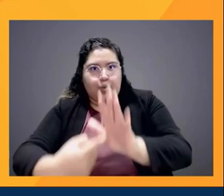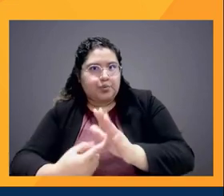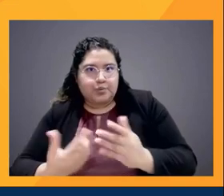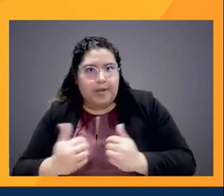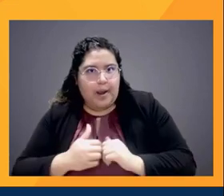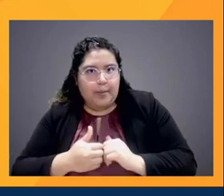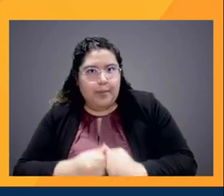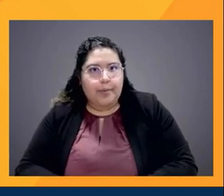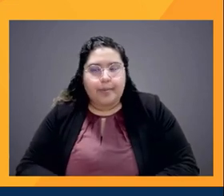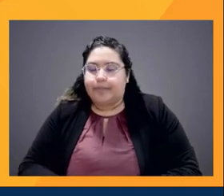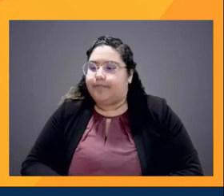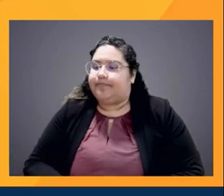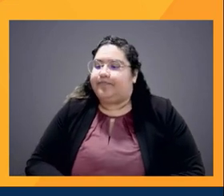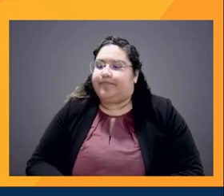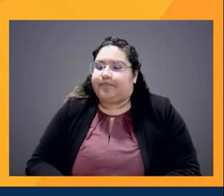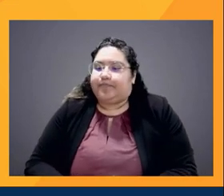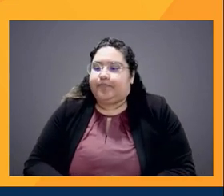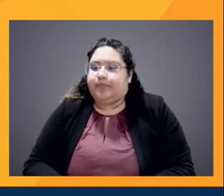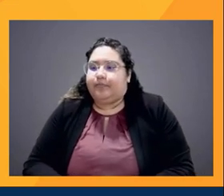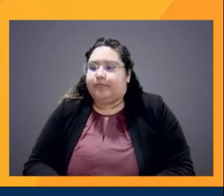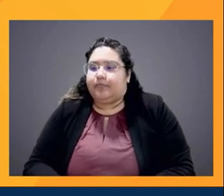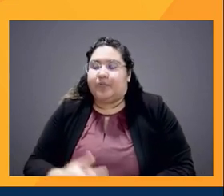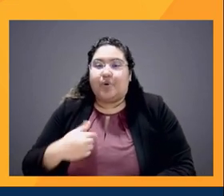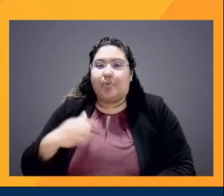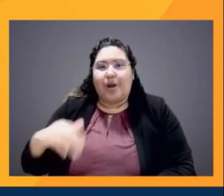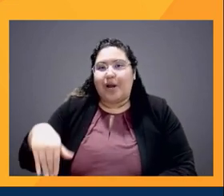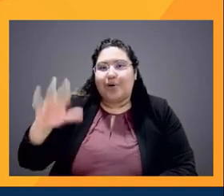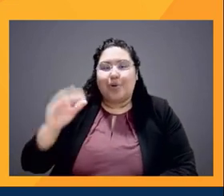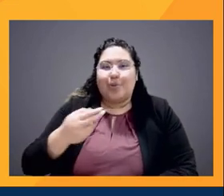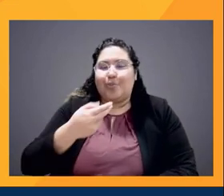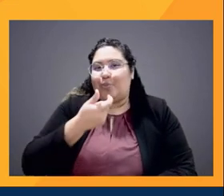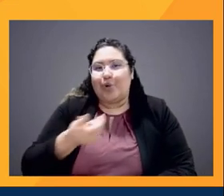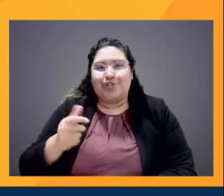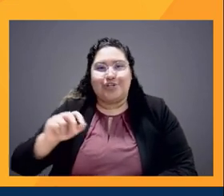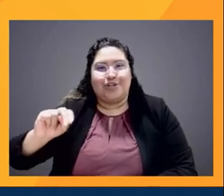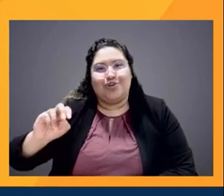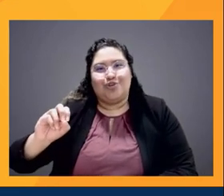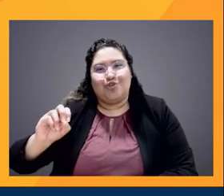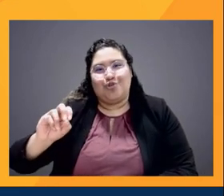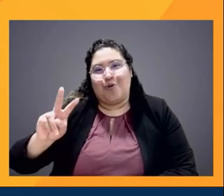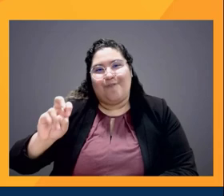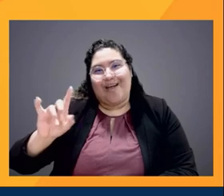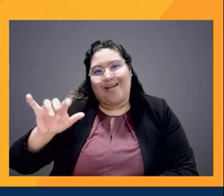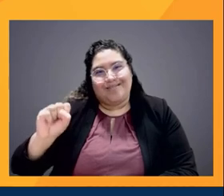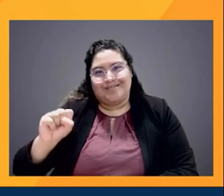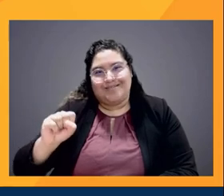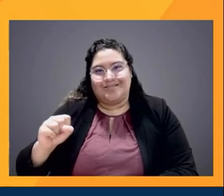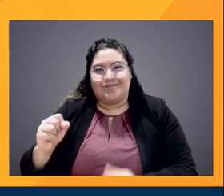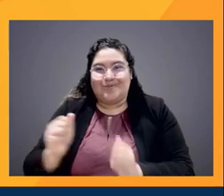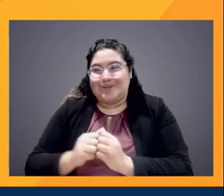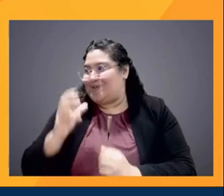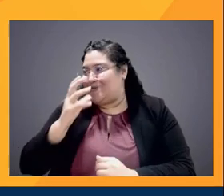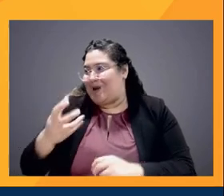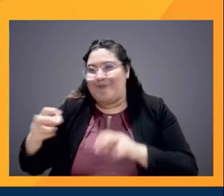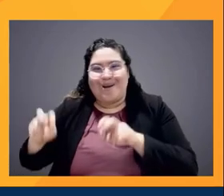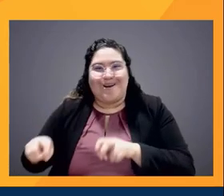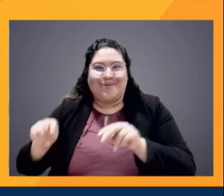you know, I grew up watching telenovelas, you know, you, you, you just sit down next to grandma and you just watch it and,